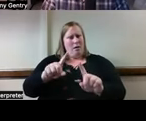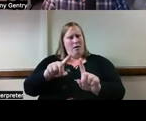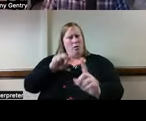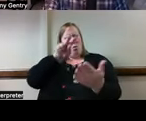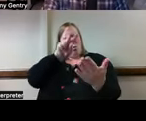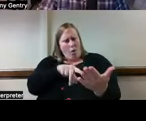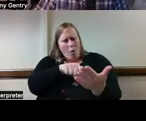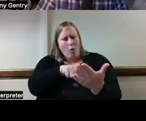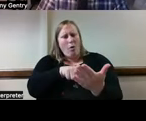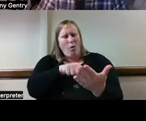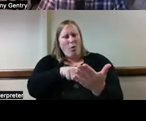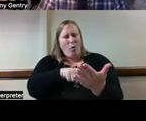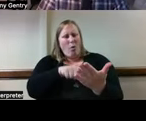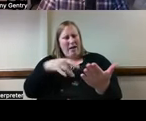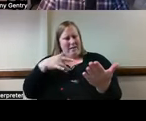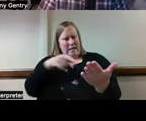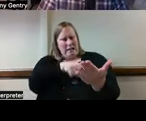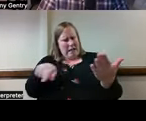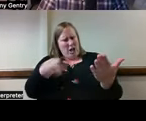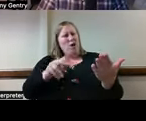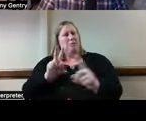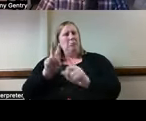when you're reading down through the code of ethics.